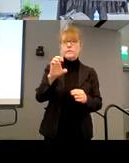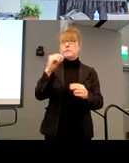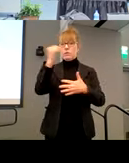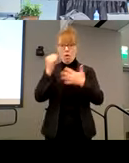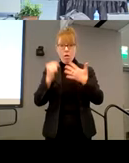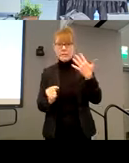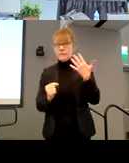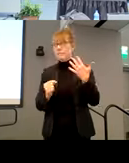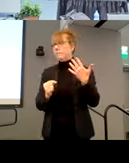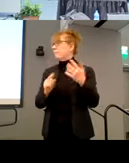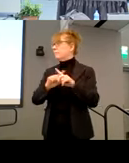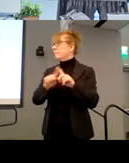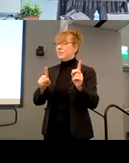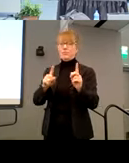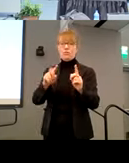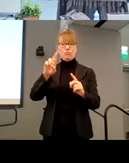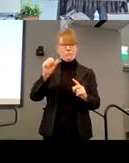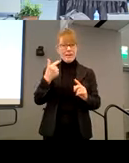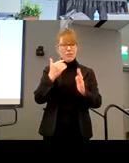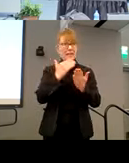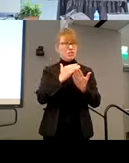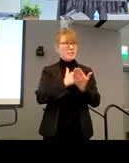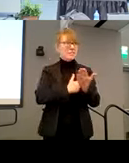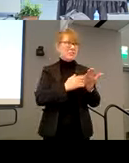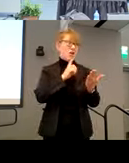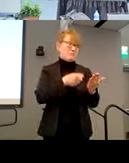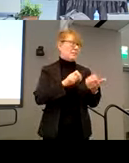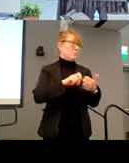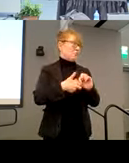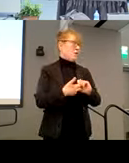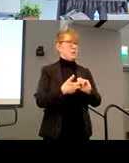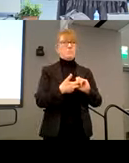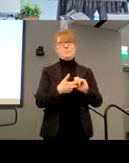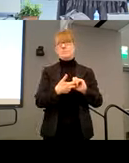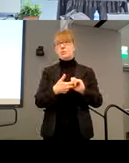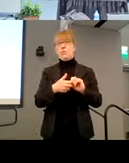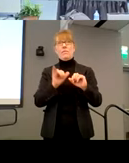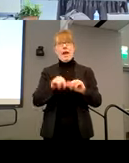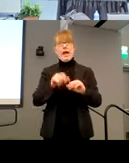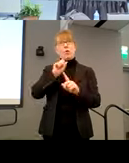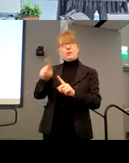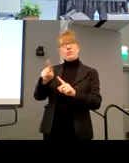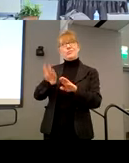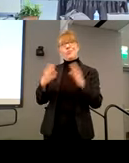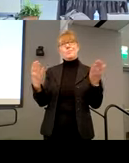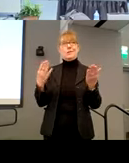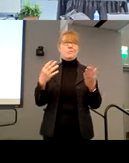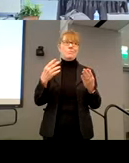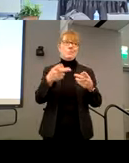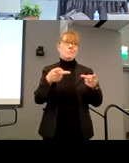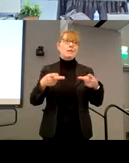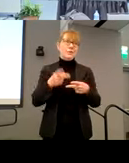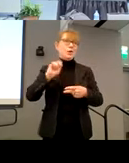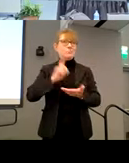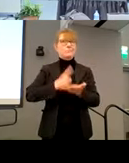but the regulations are a I think that questioner got to one place where it is a big problem. Thank you so